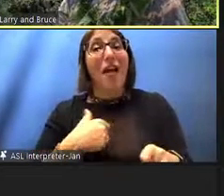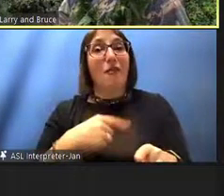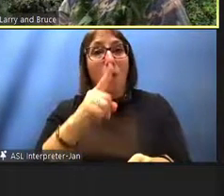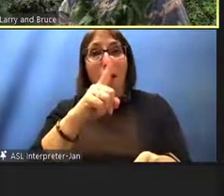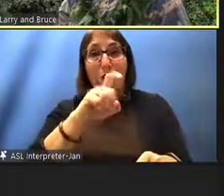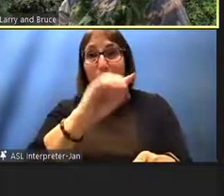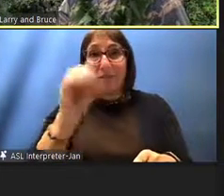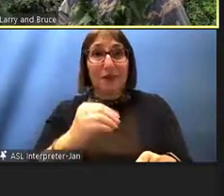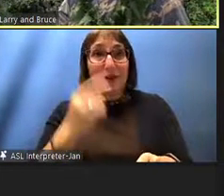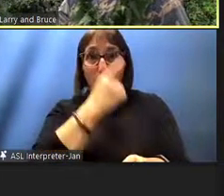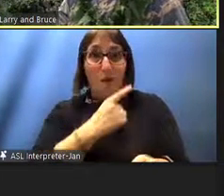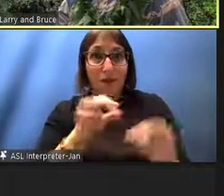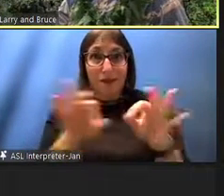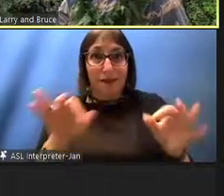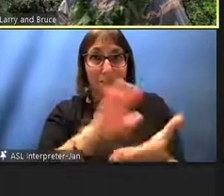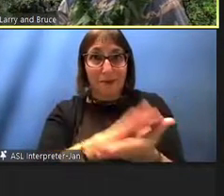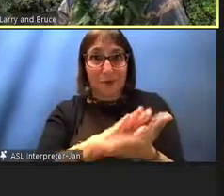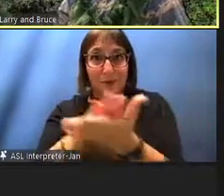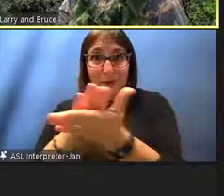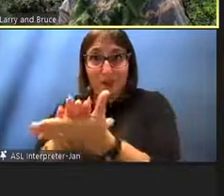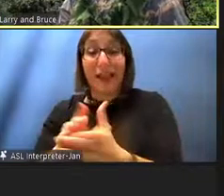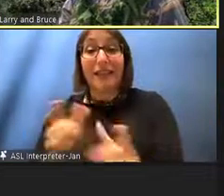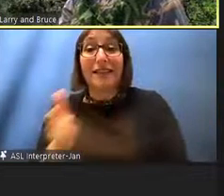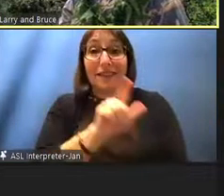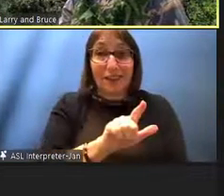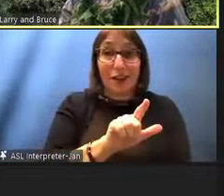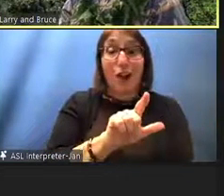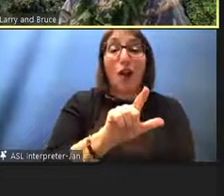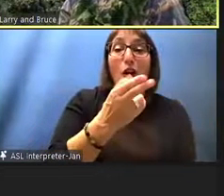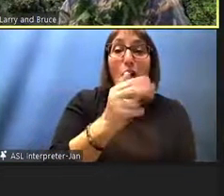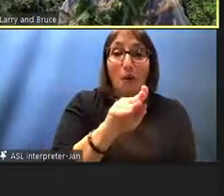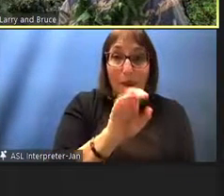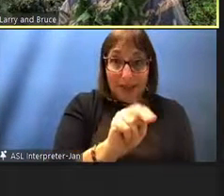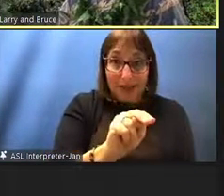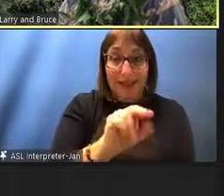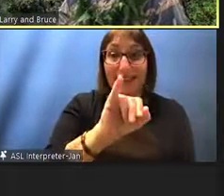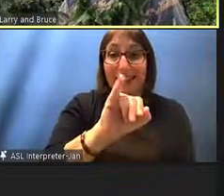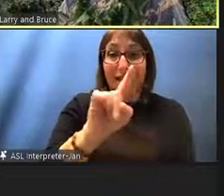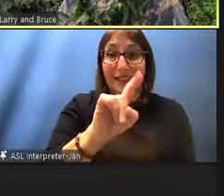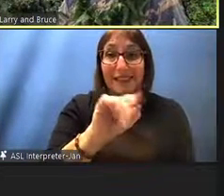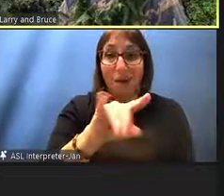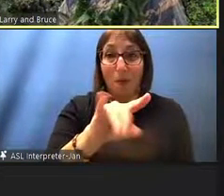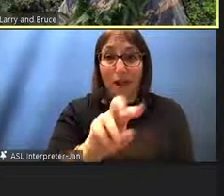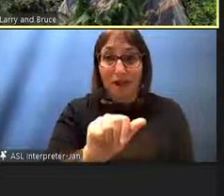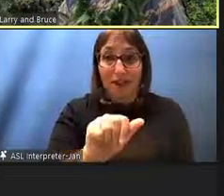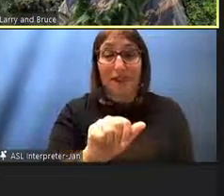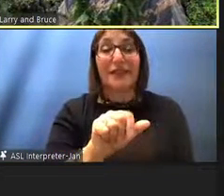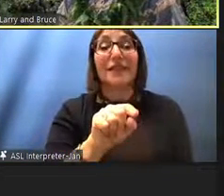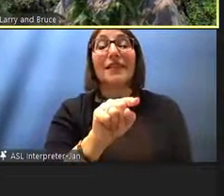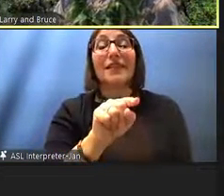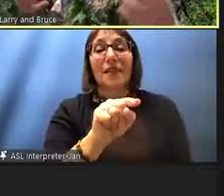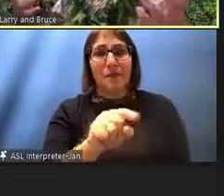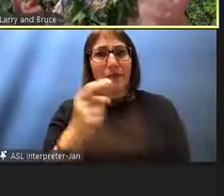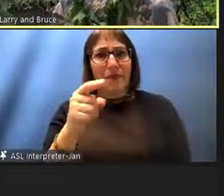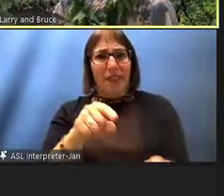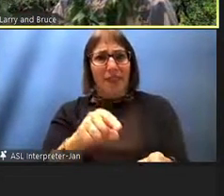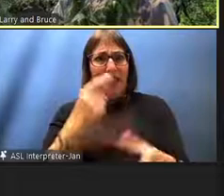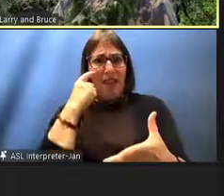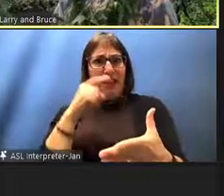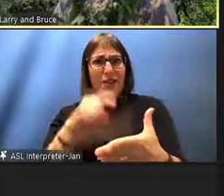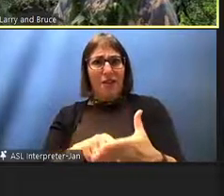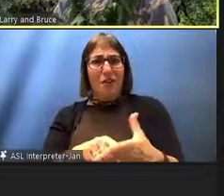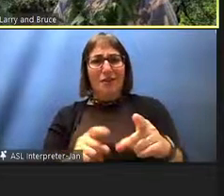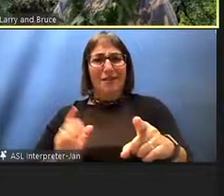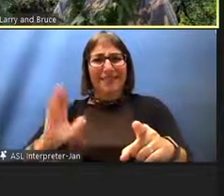in later as he saw the progression of the, what they called back